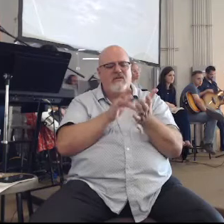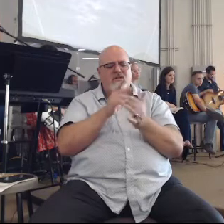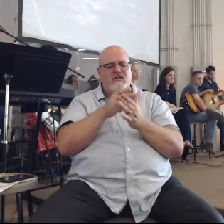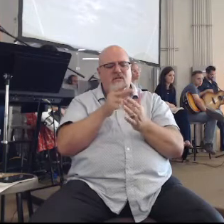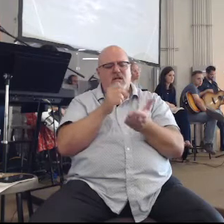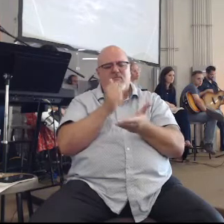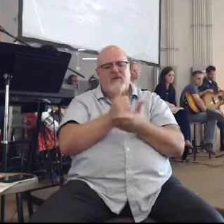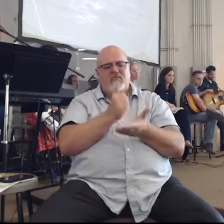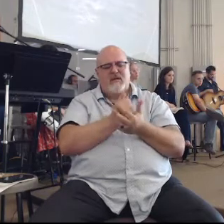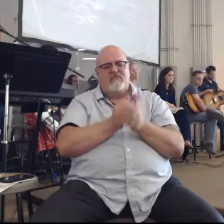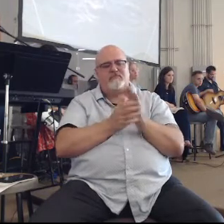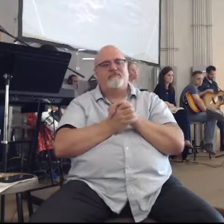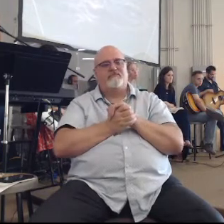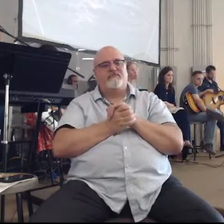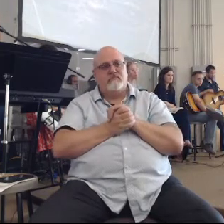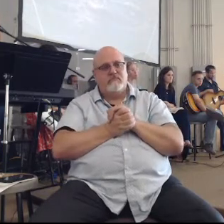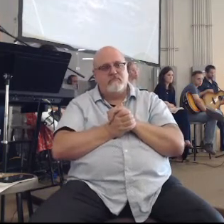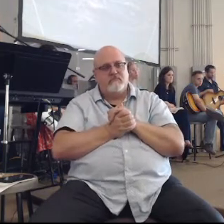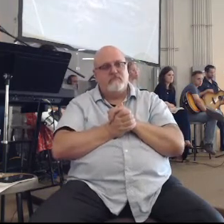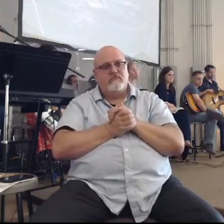name. Amen.